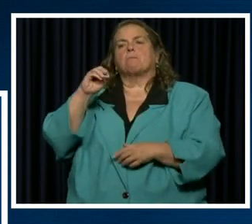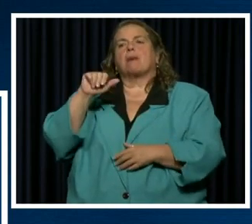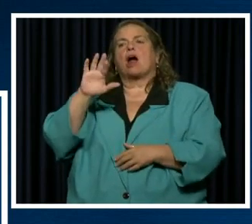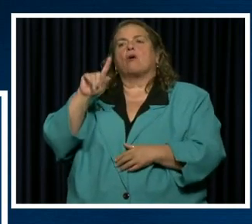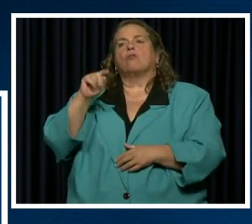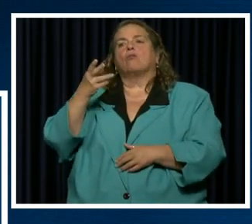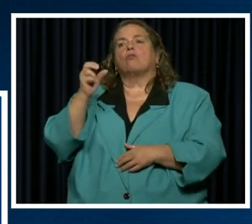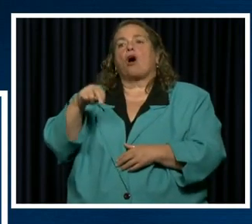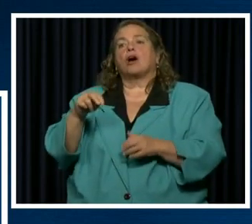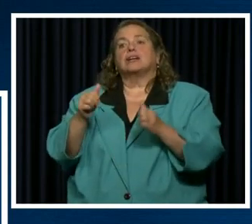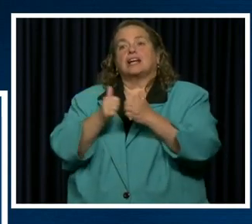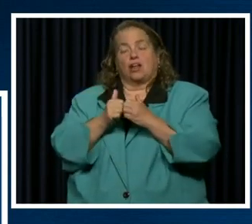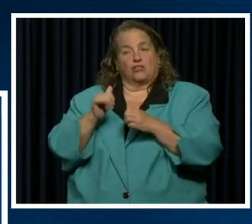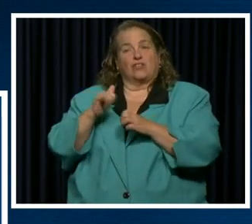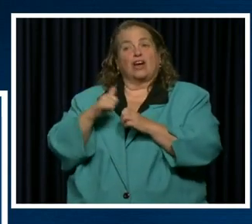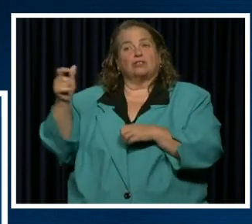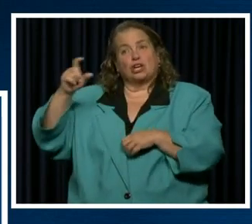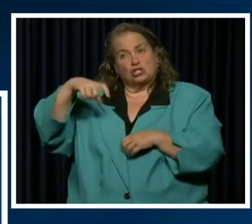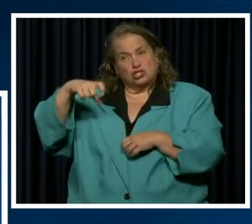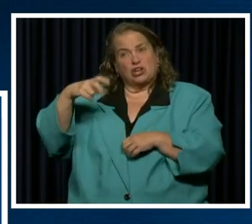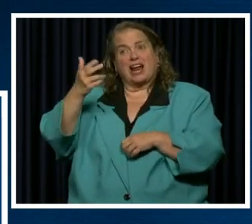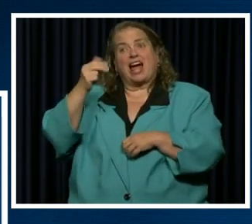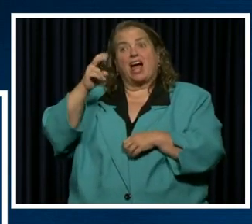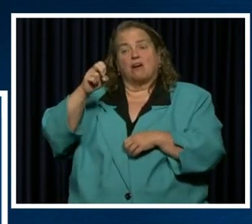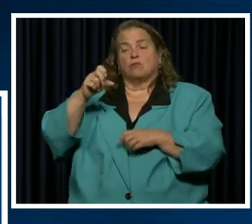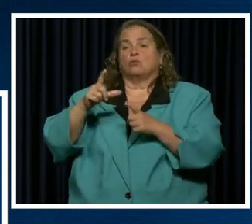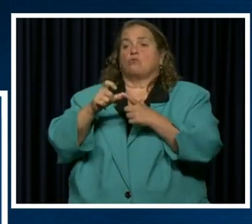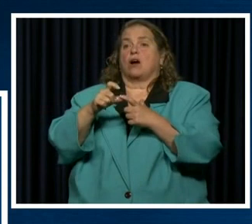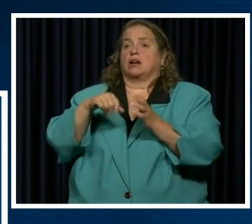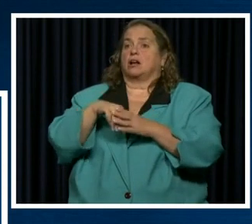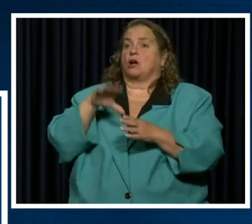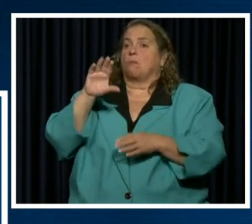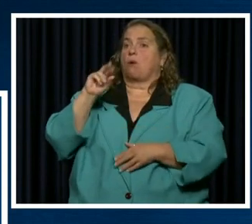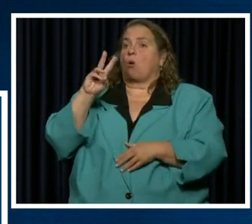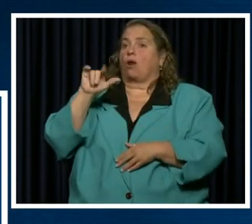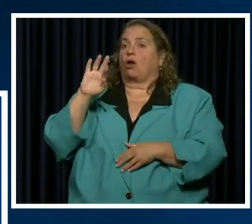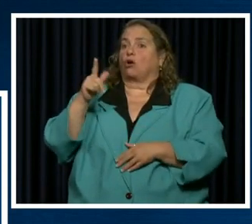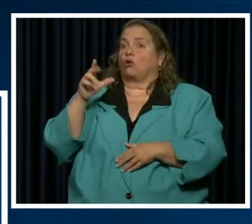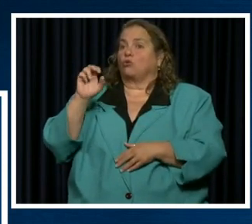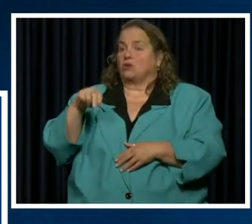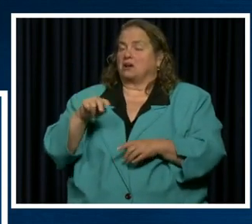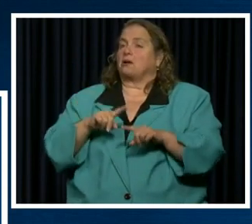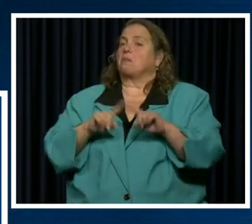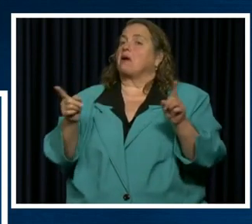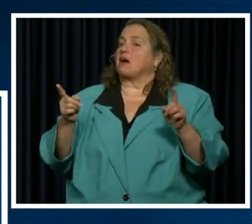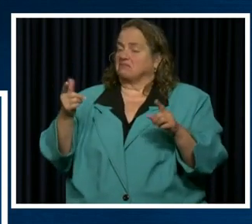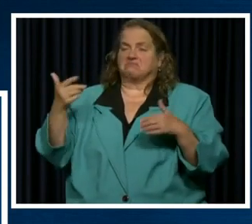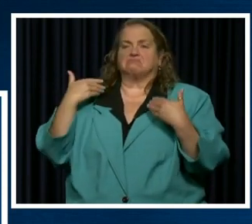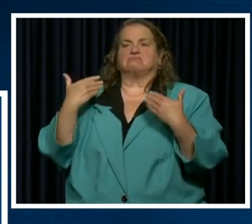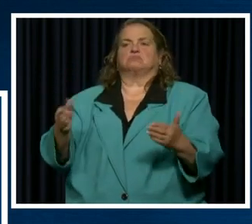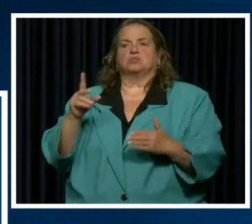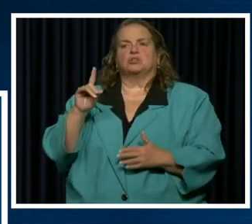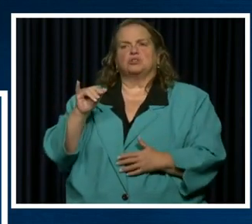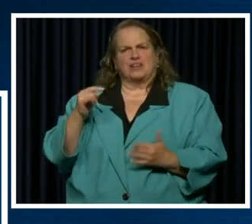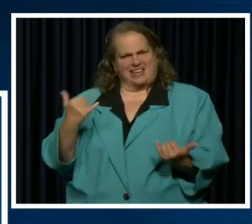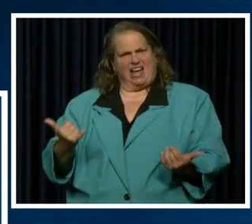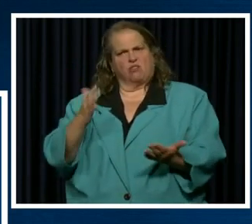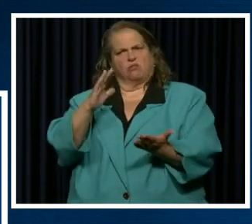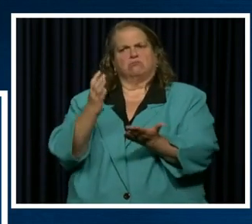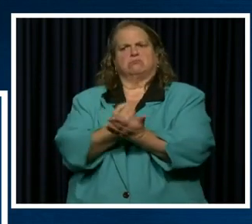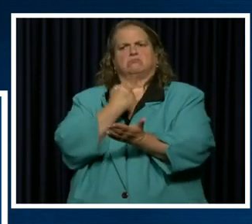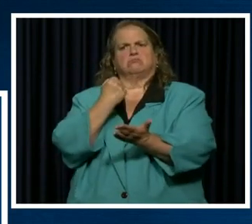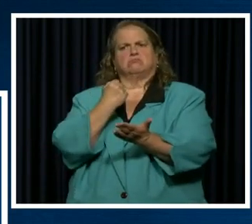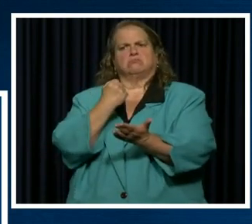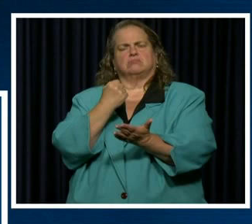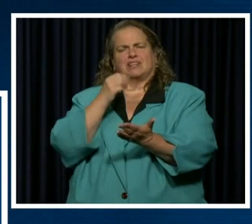would have run in Bowling Green. You know, now's a chance. I mean, surely we can watch this virus that is deadly to those that